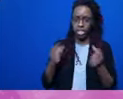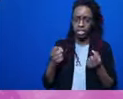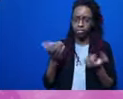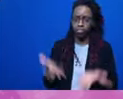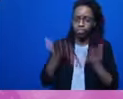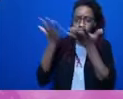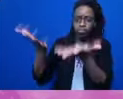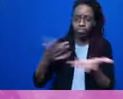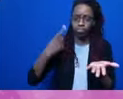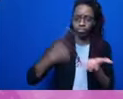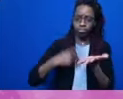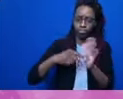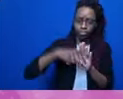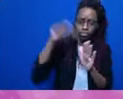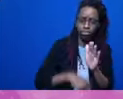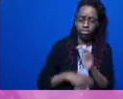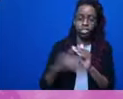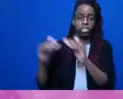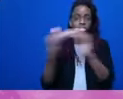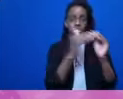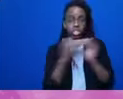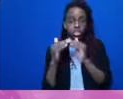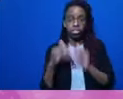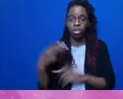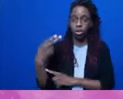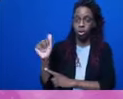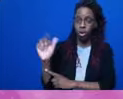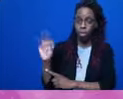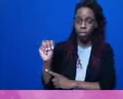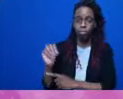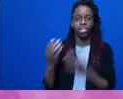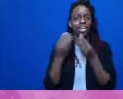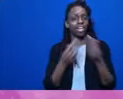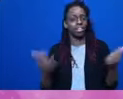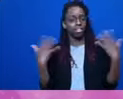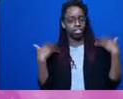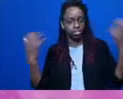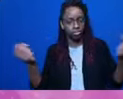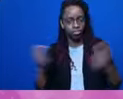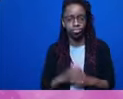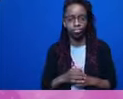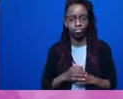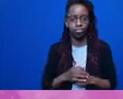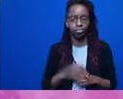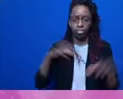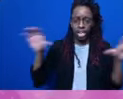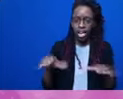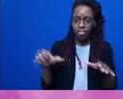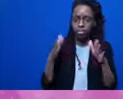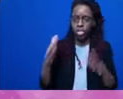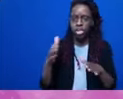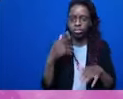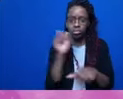And we're diving into active ways that we can work towards an abolitionist future that includes everyone.